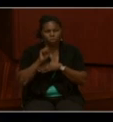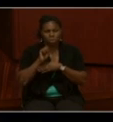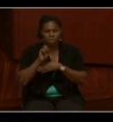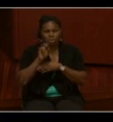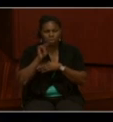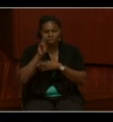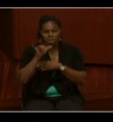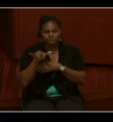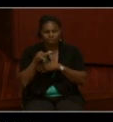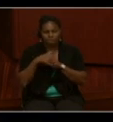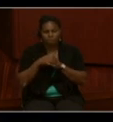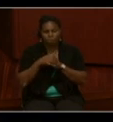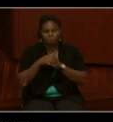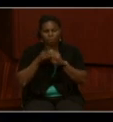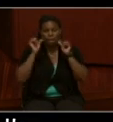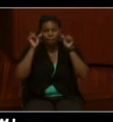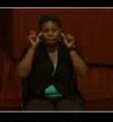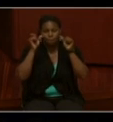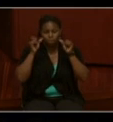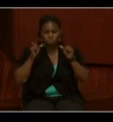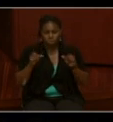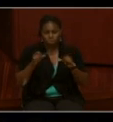and posting them online.